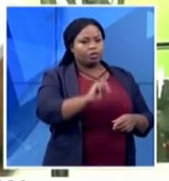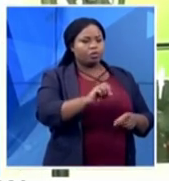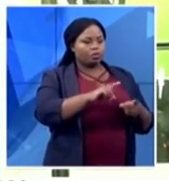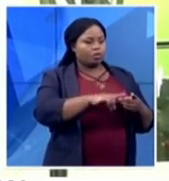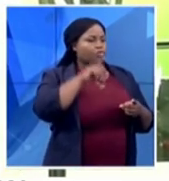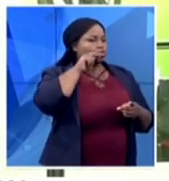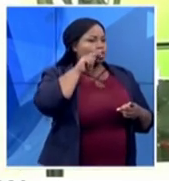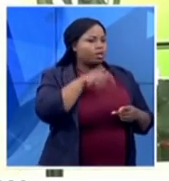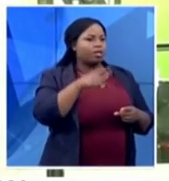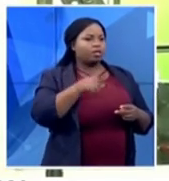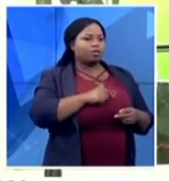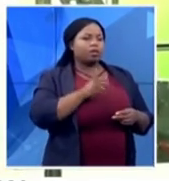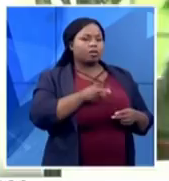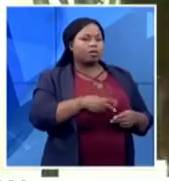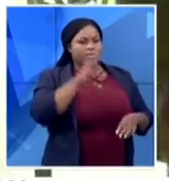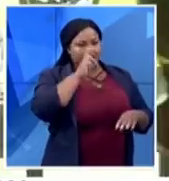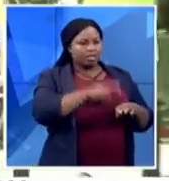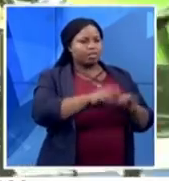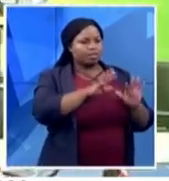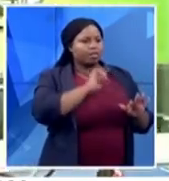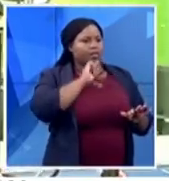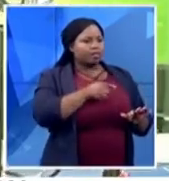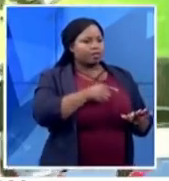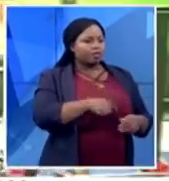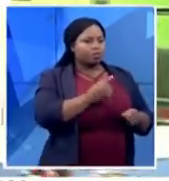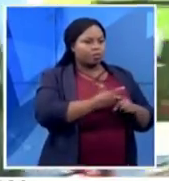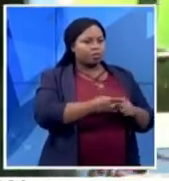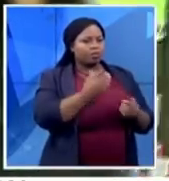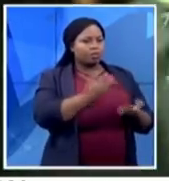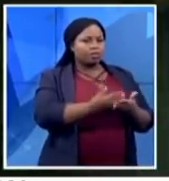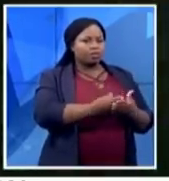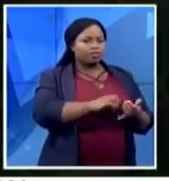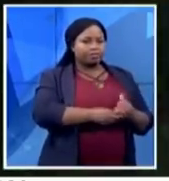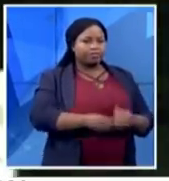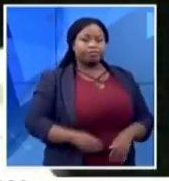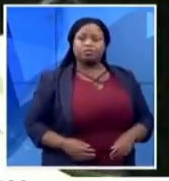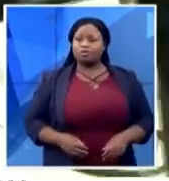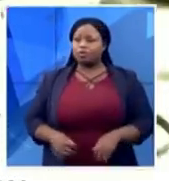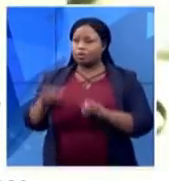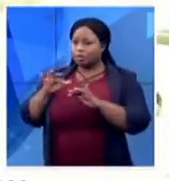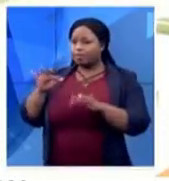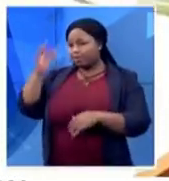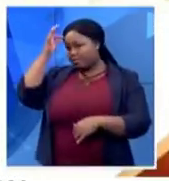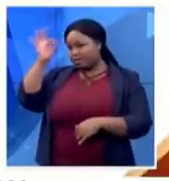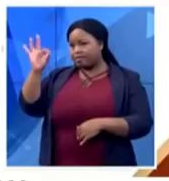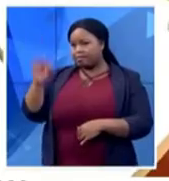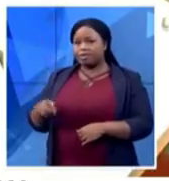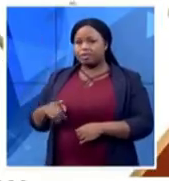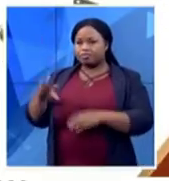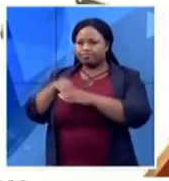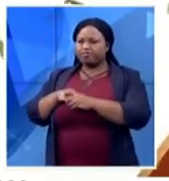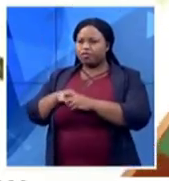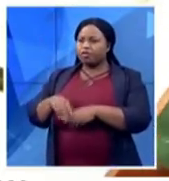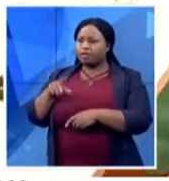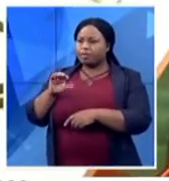cope with a possible bigger outbreak. So the public sector is involved. You're talking about Steve Biko and Tswane. So we will, these will also